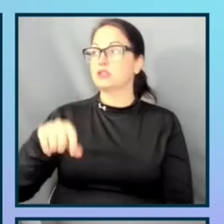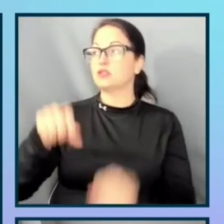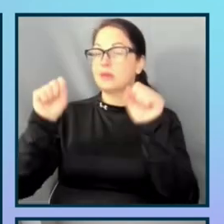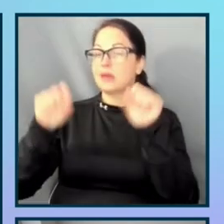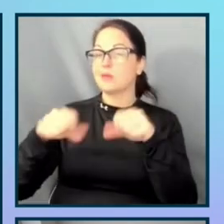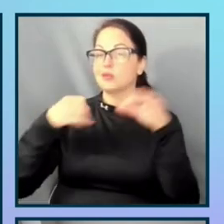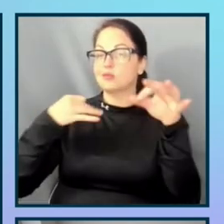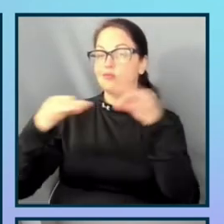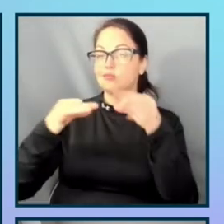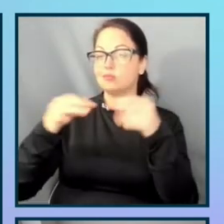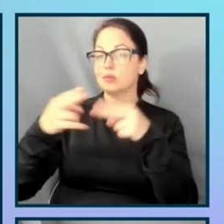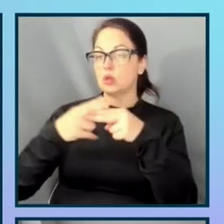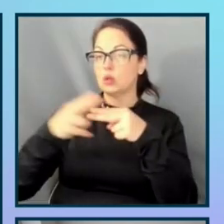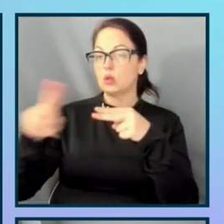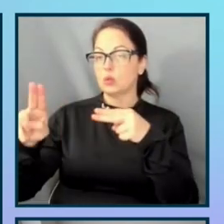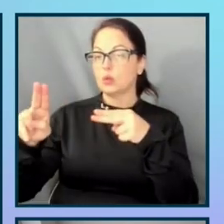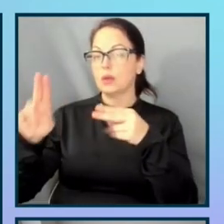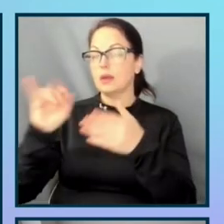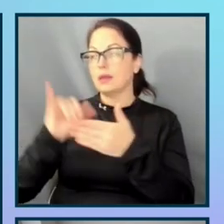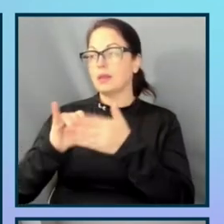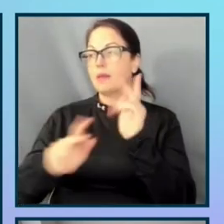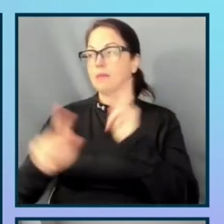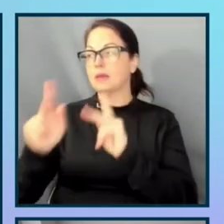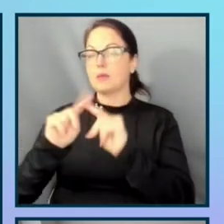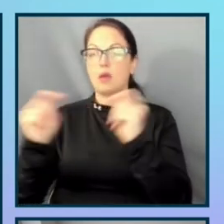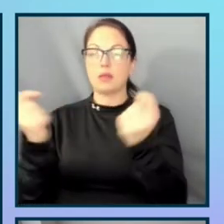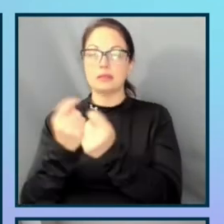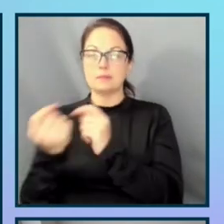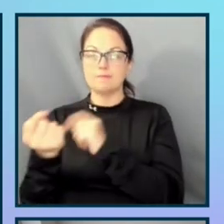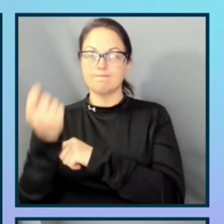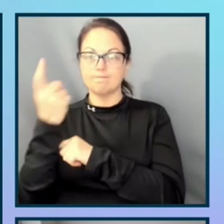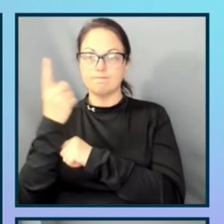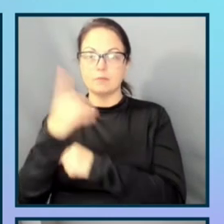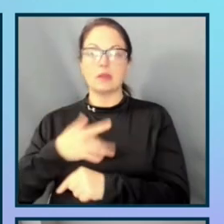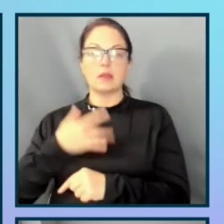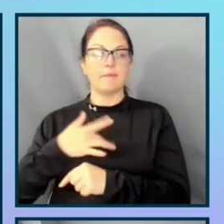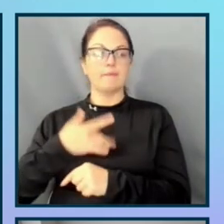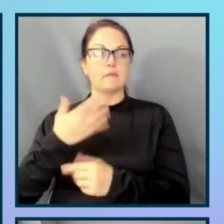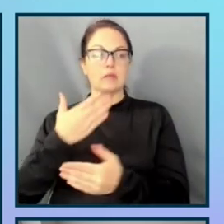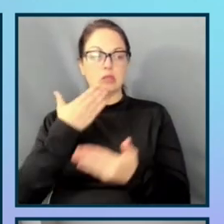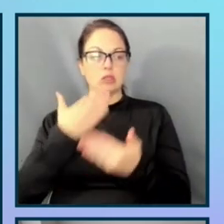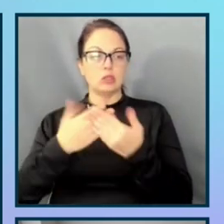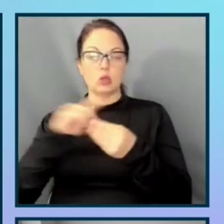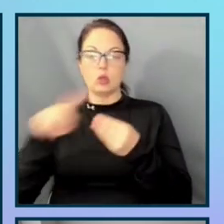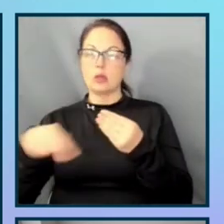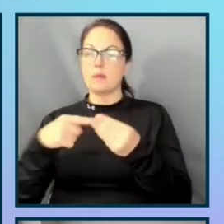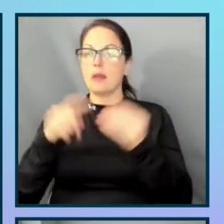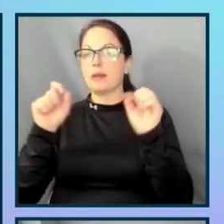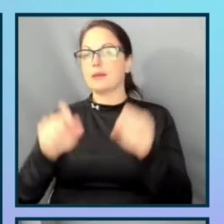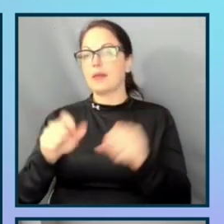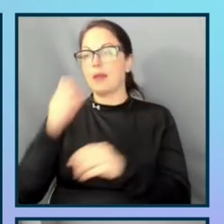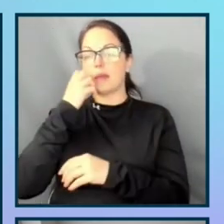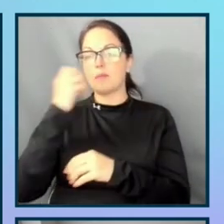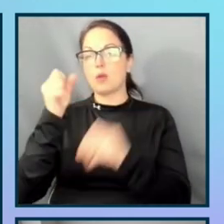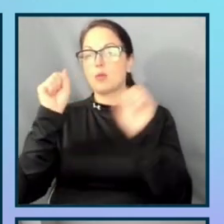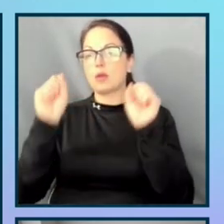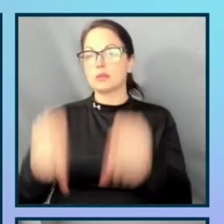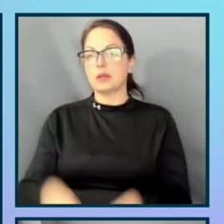team charter that people on the team feel at least 80% about and can be memorized. So